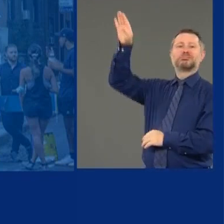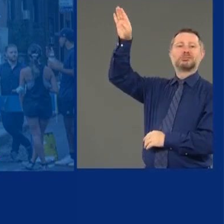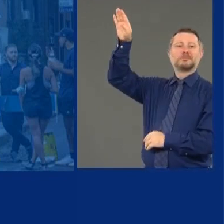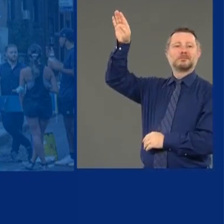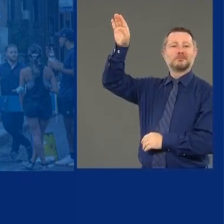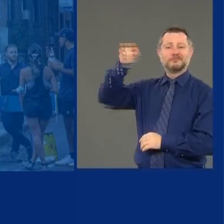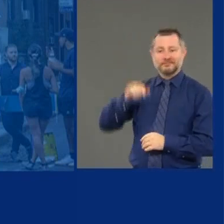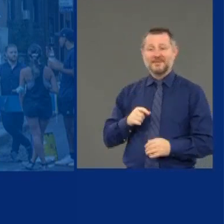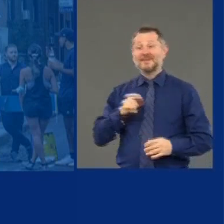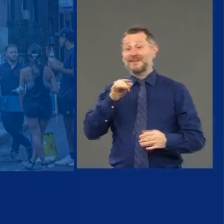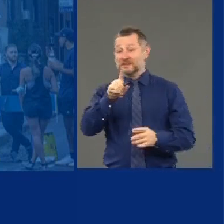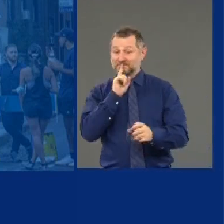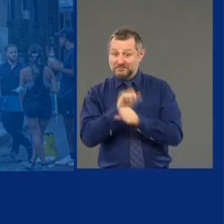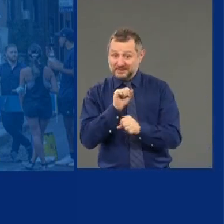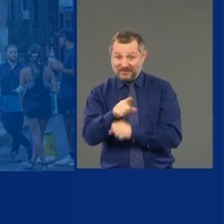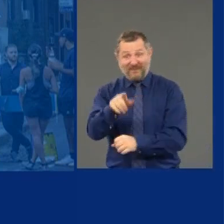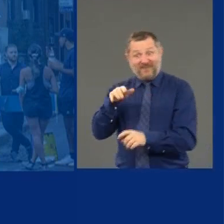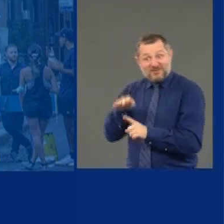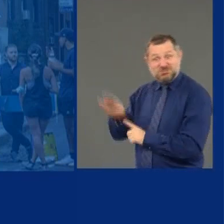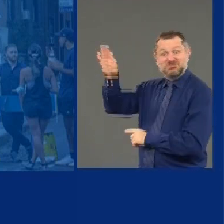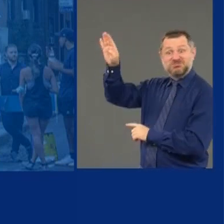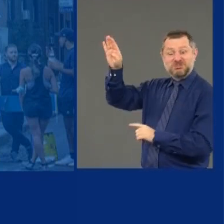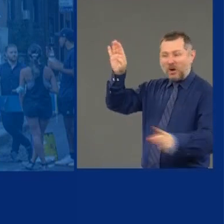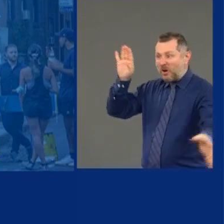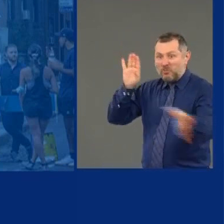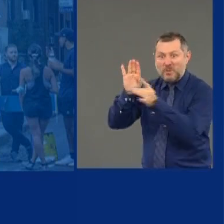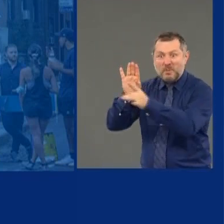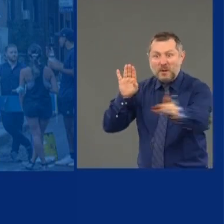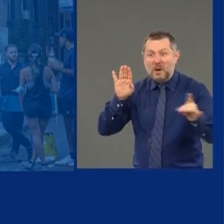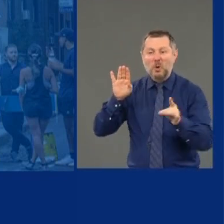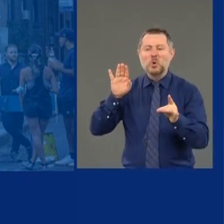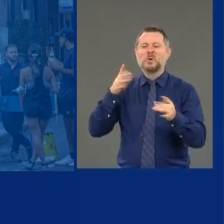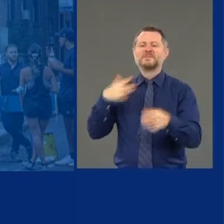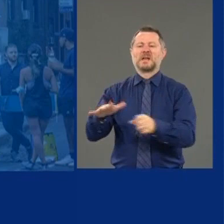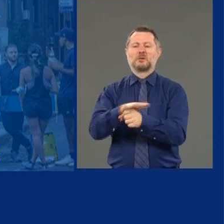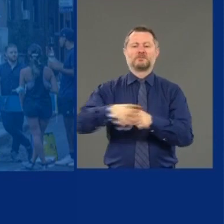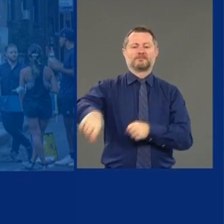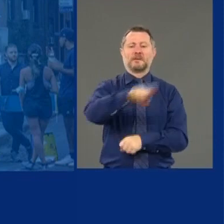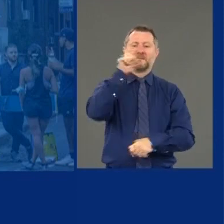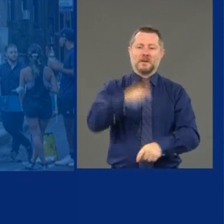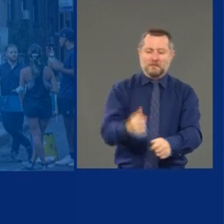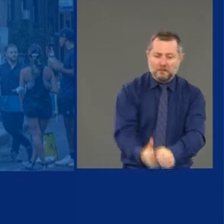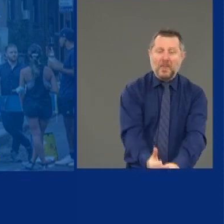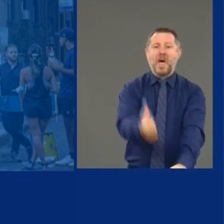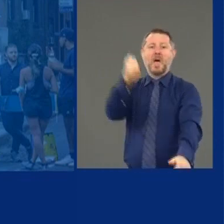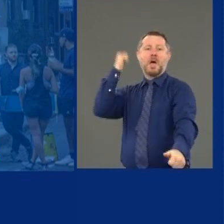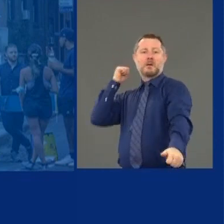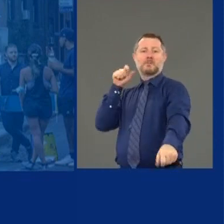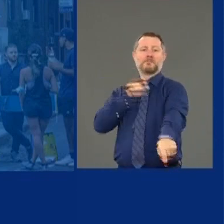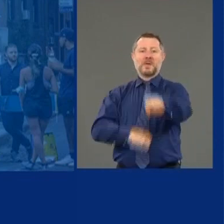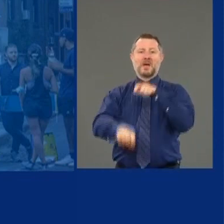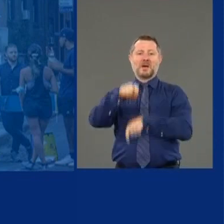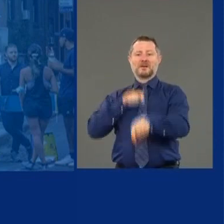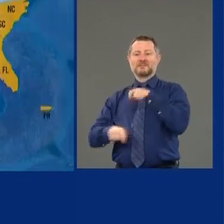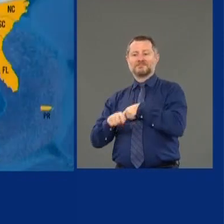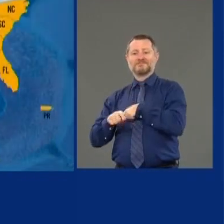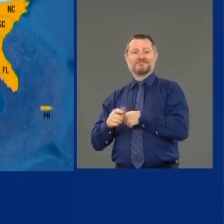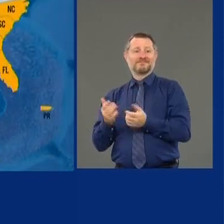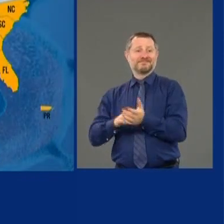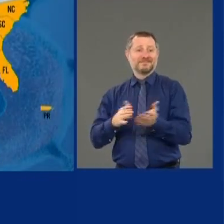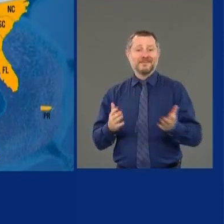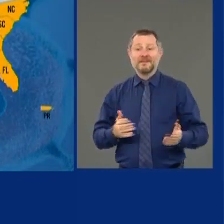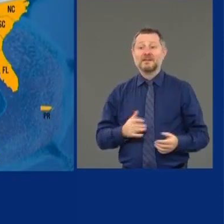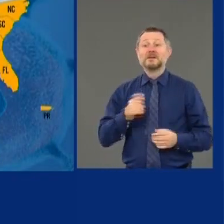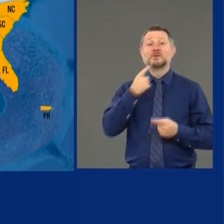numbers start to go up, you're going to have to see that area take a step back. So local governments, I say, do